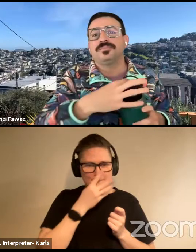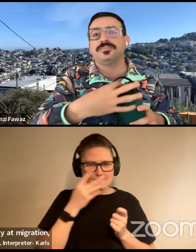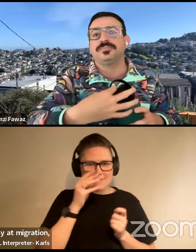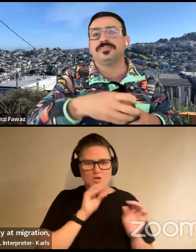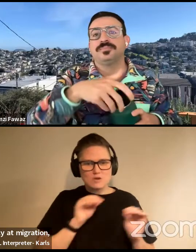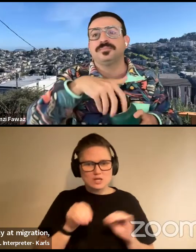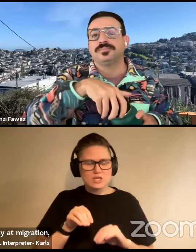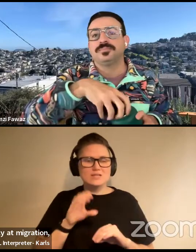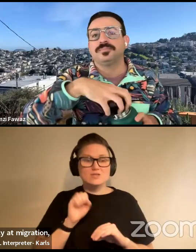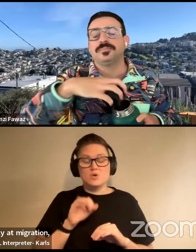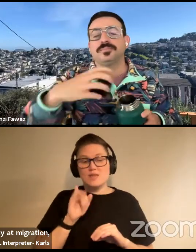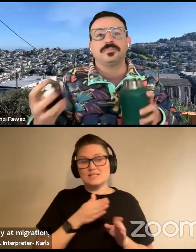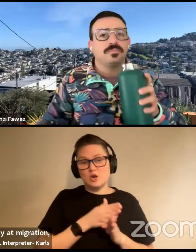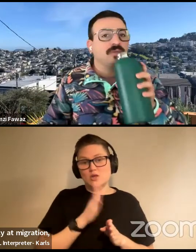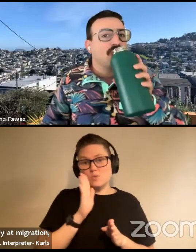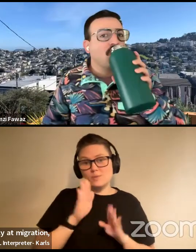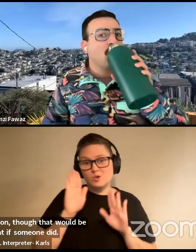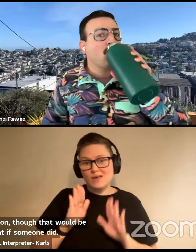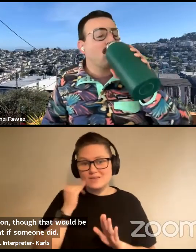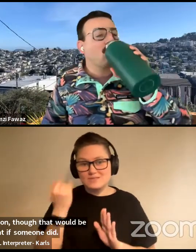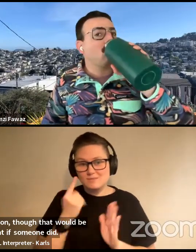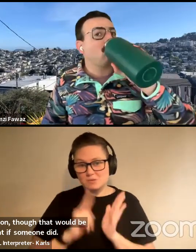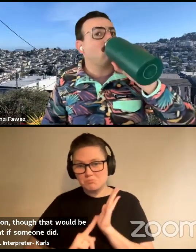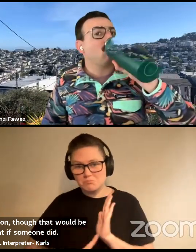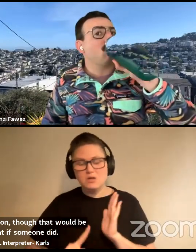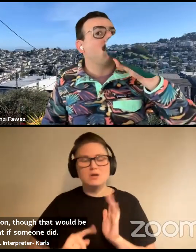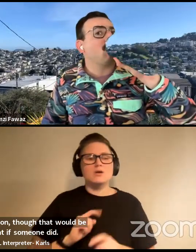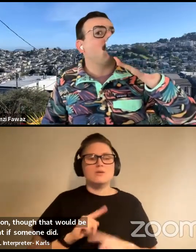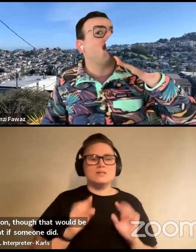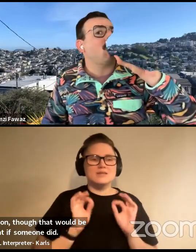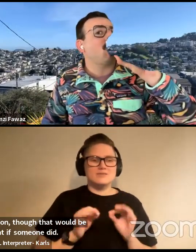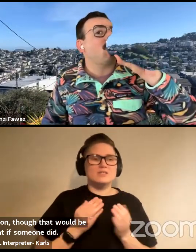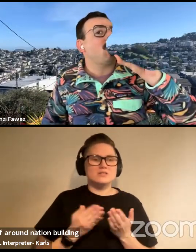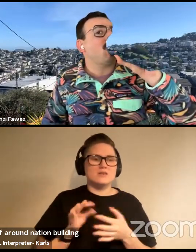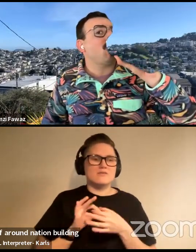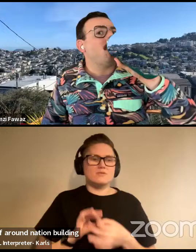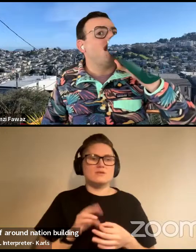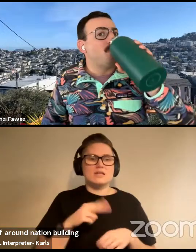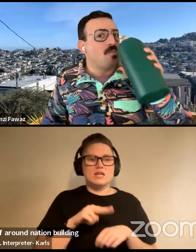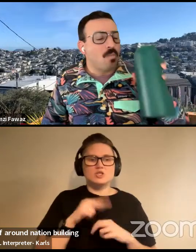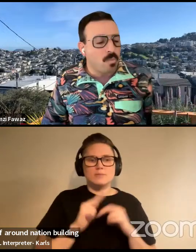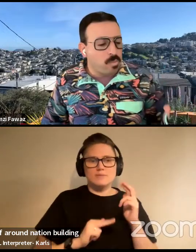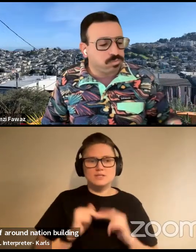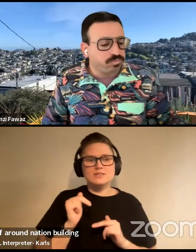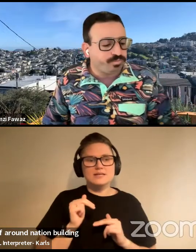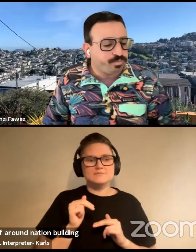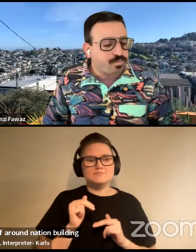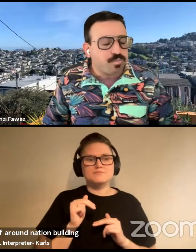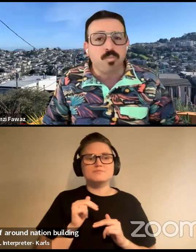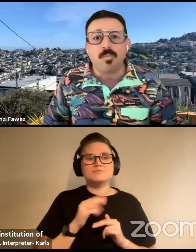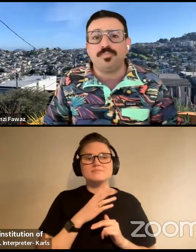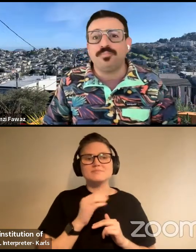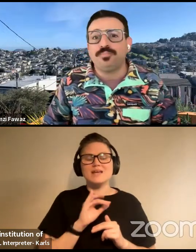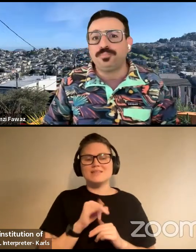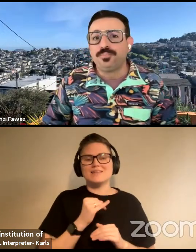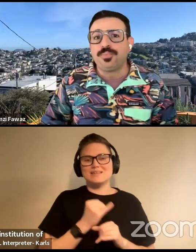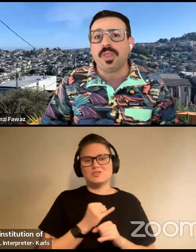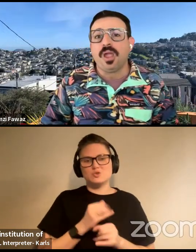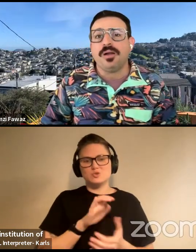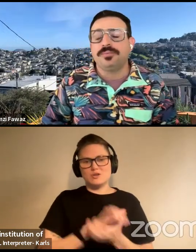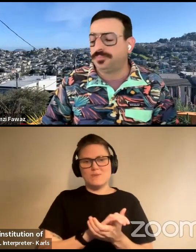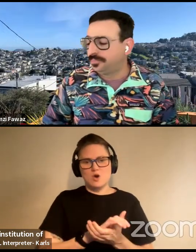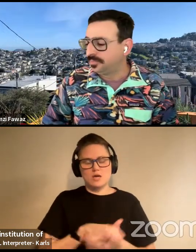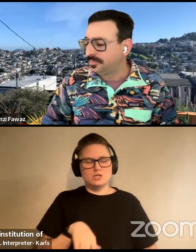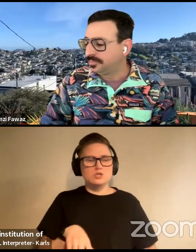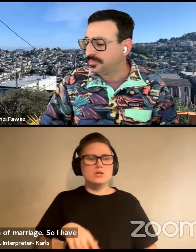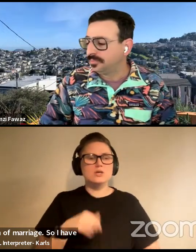great if someone did. But definitely, there's like stuff around nation building in the institution of marriage. So I have a chapter